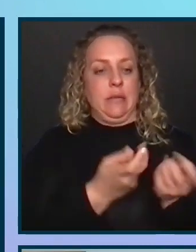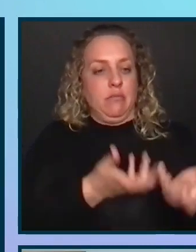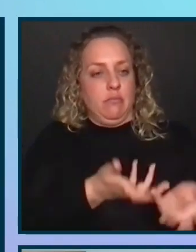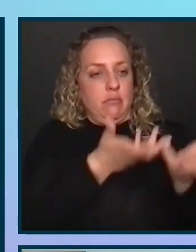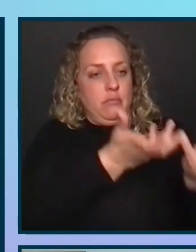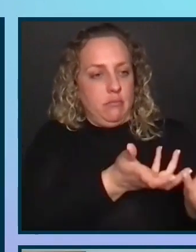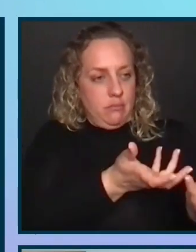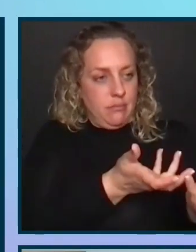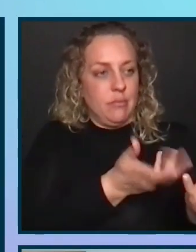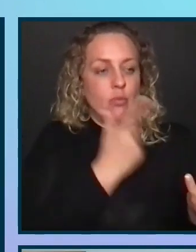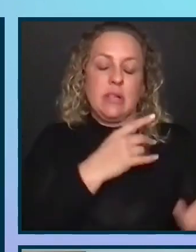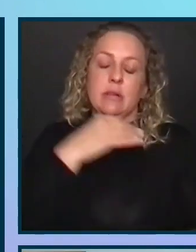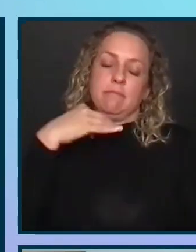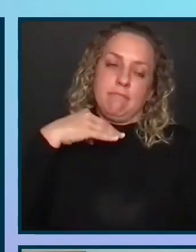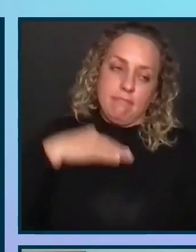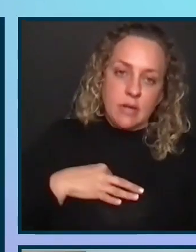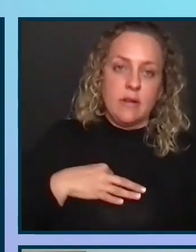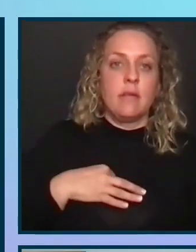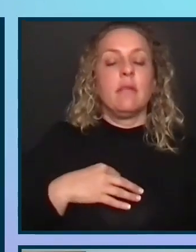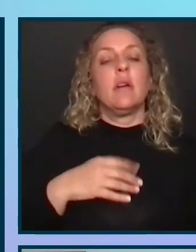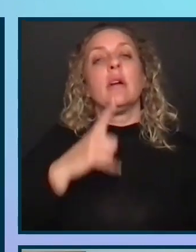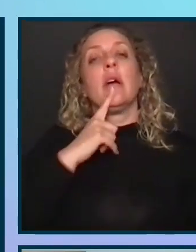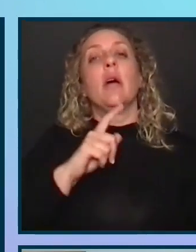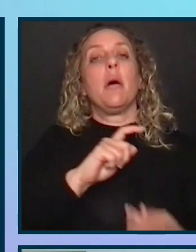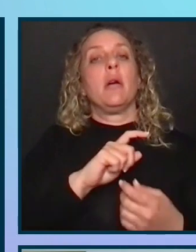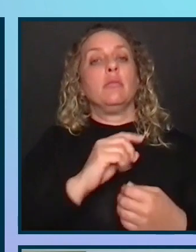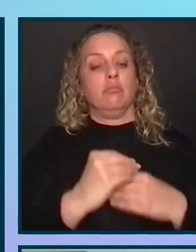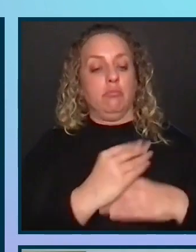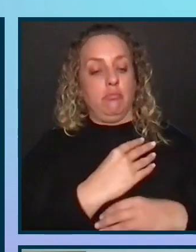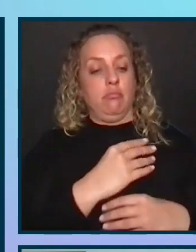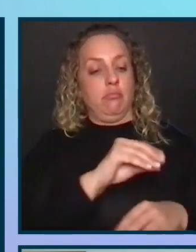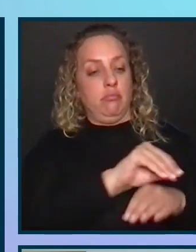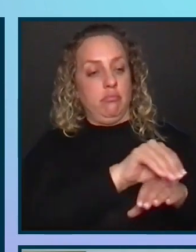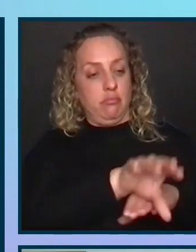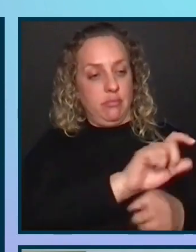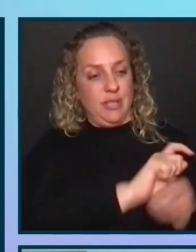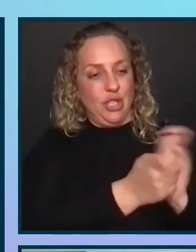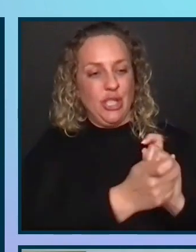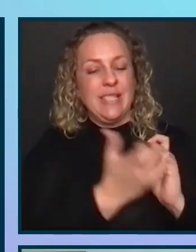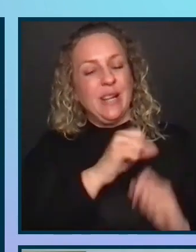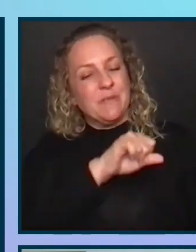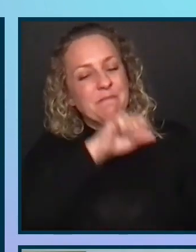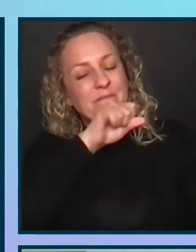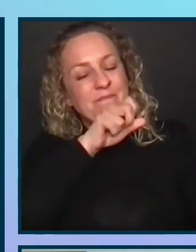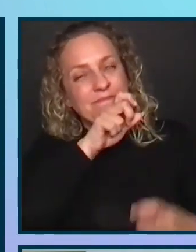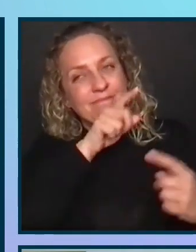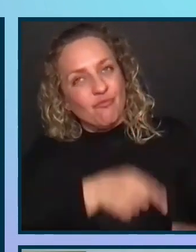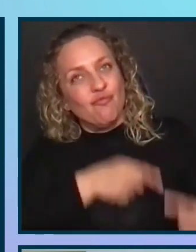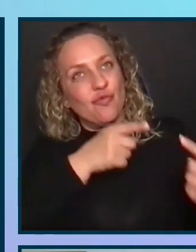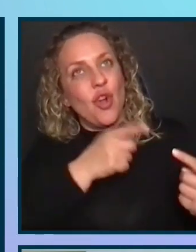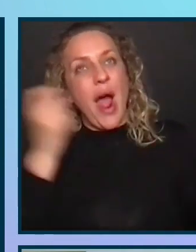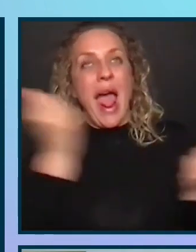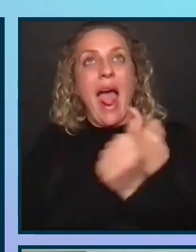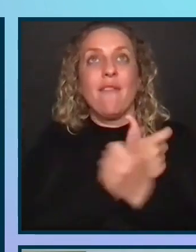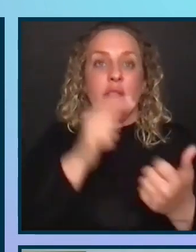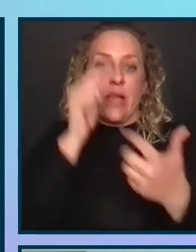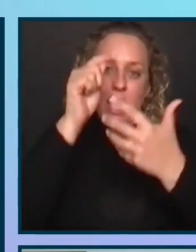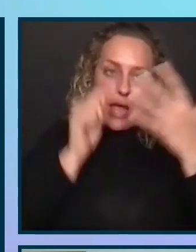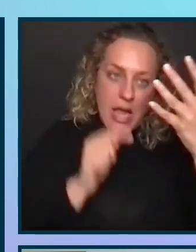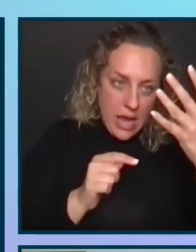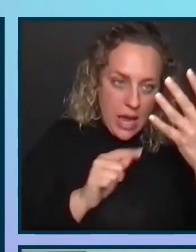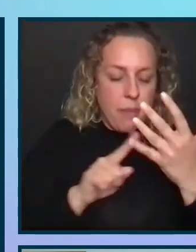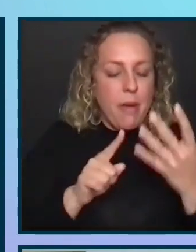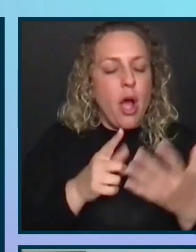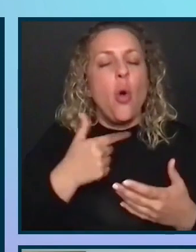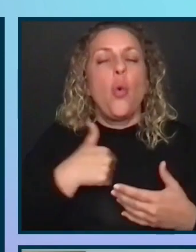tactic here. While you still need to make the change and the change might be hard. You can't do everything the team asks. You're still going to build